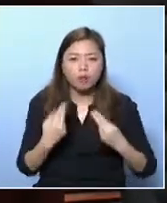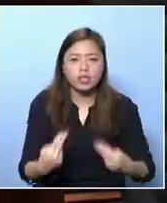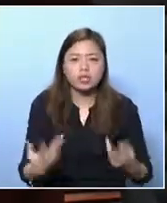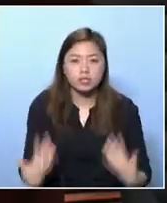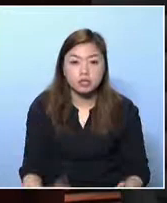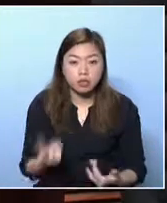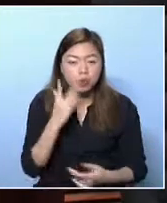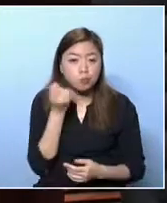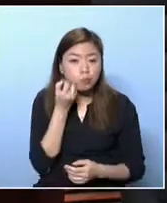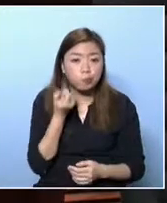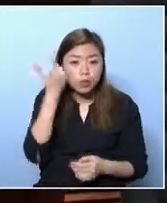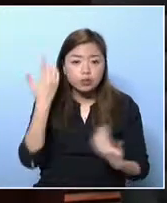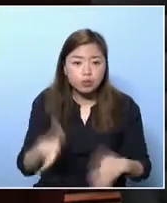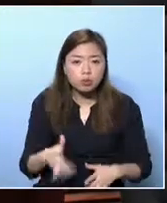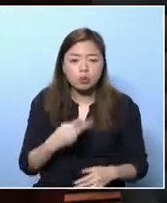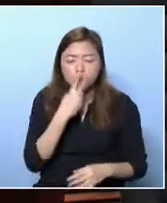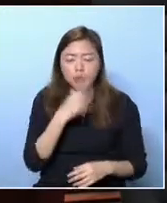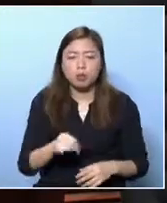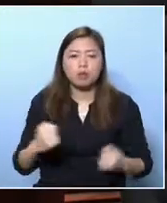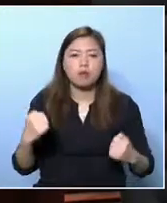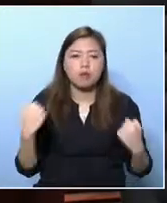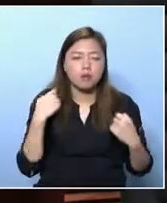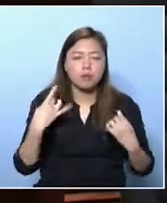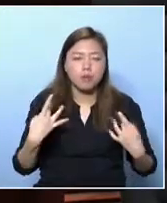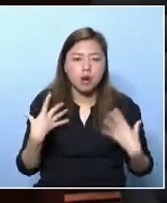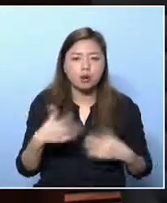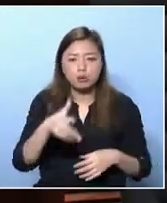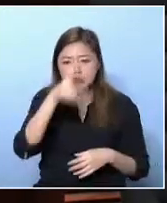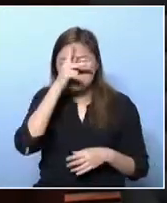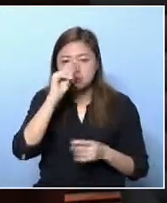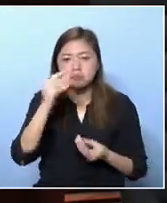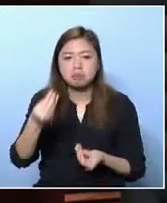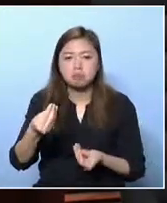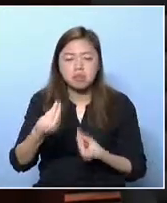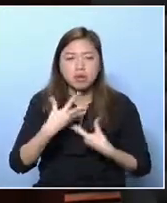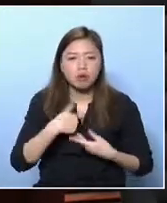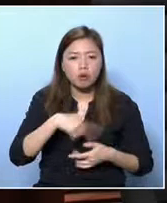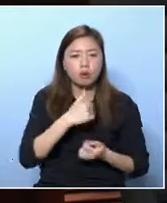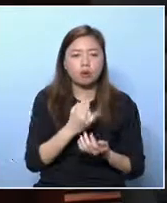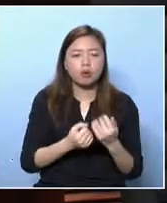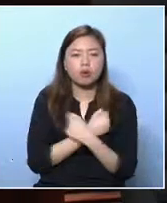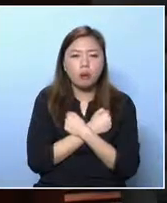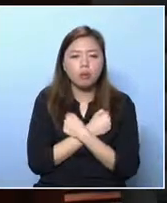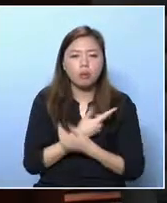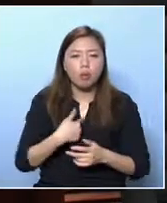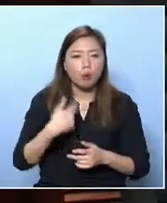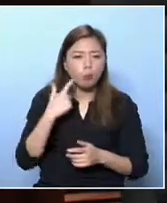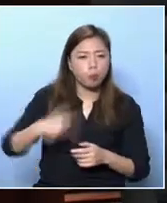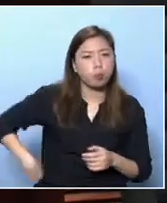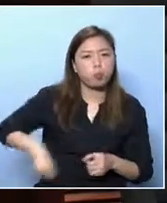Well, we contributed in the past to the community, and now